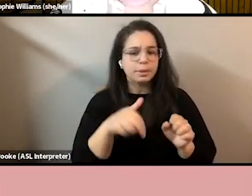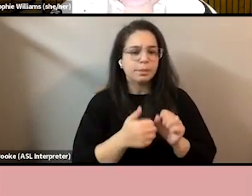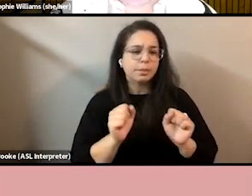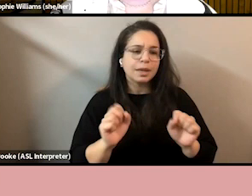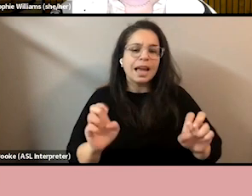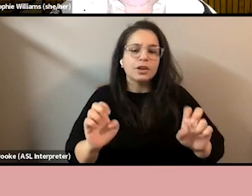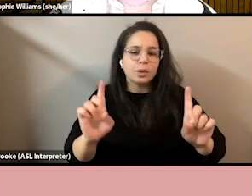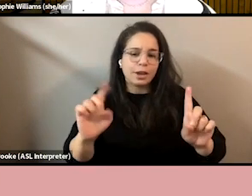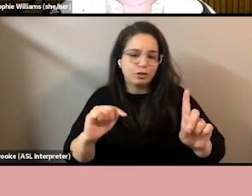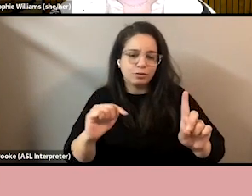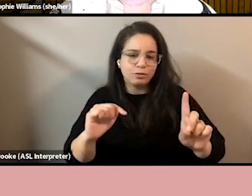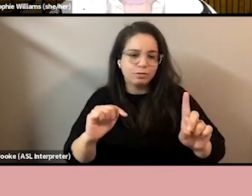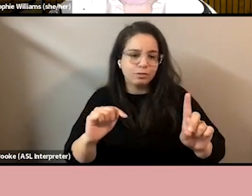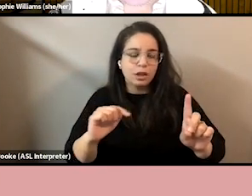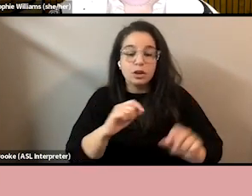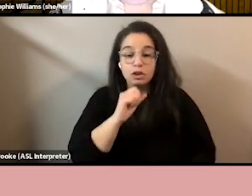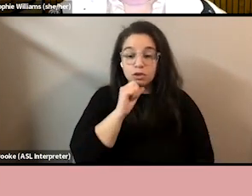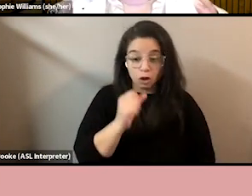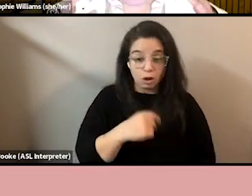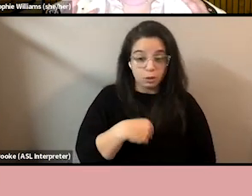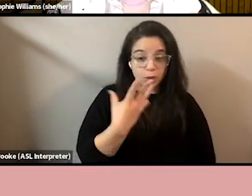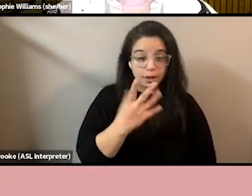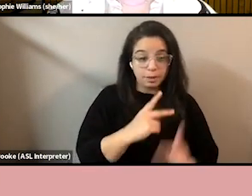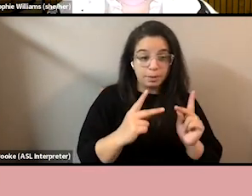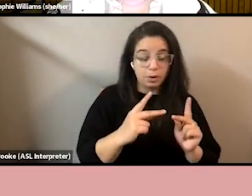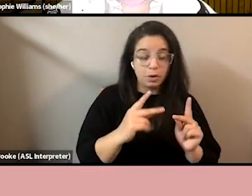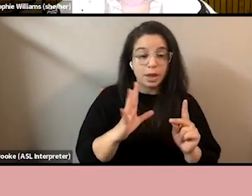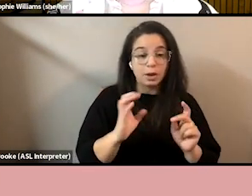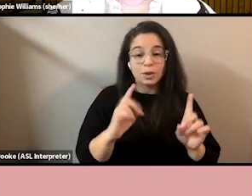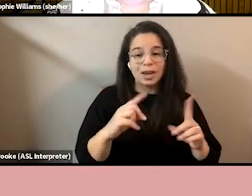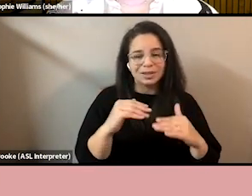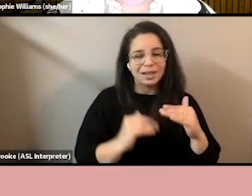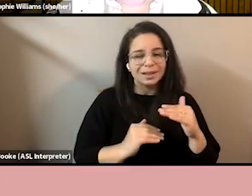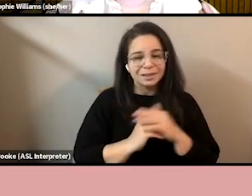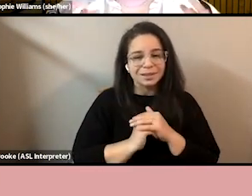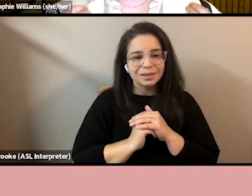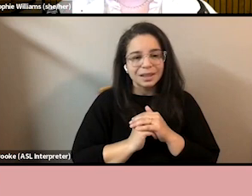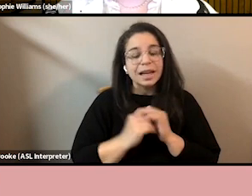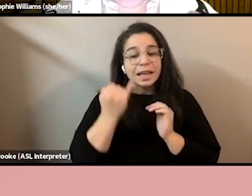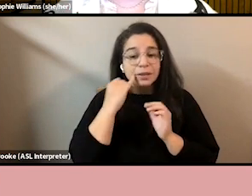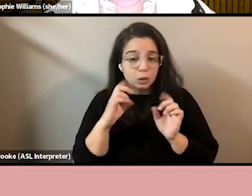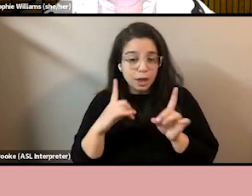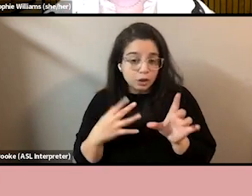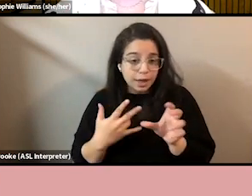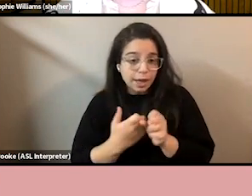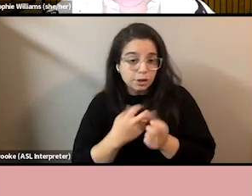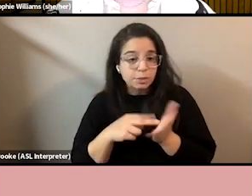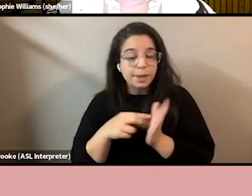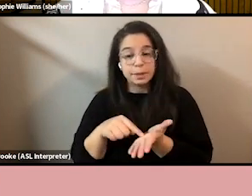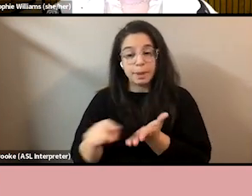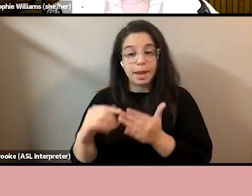-white people are less educated. And they just say, if we can only close the educational gap, then we will close the pay gap.